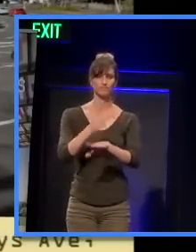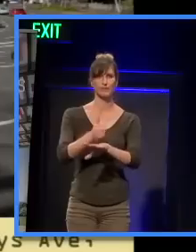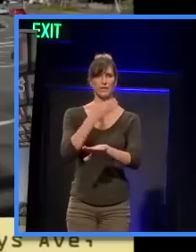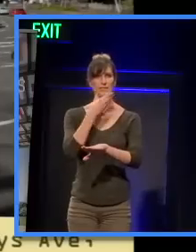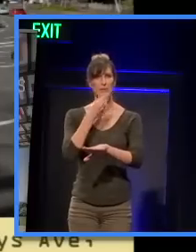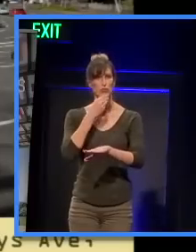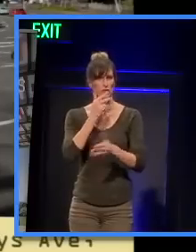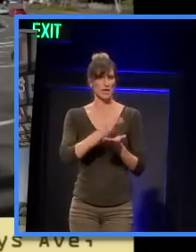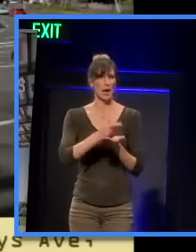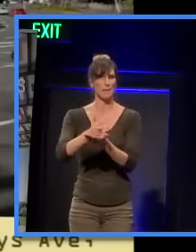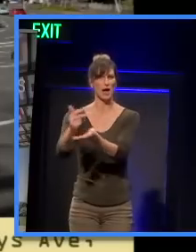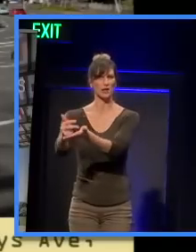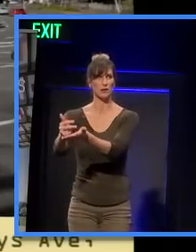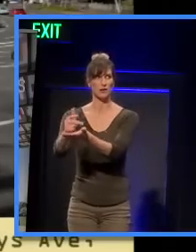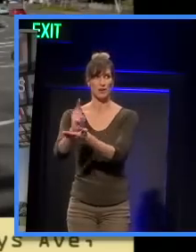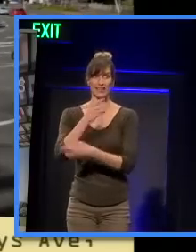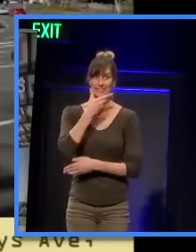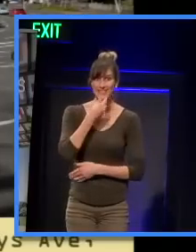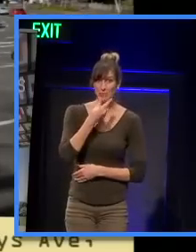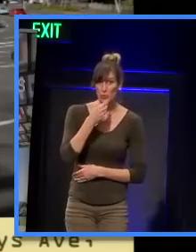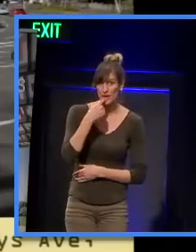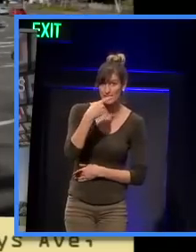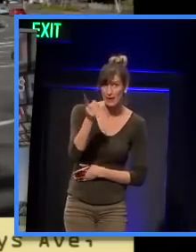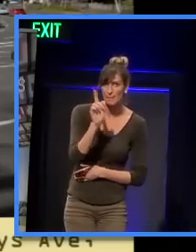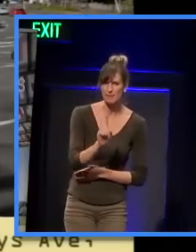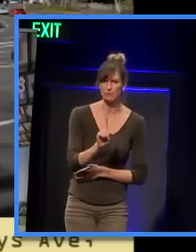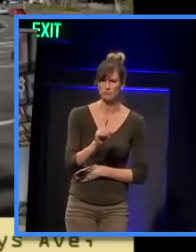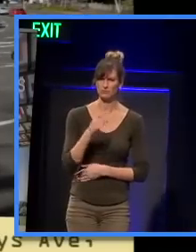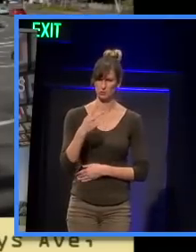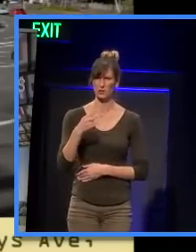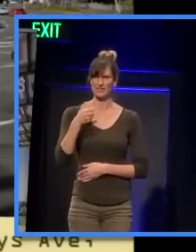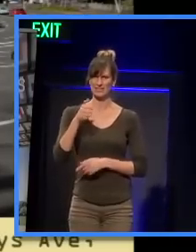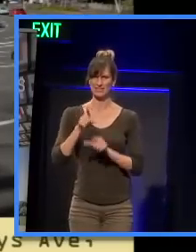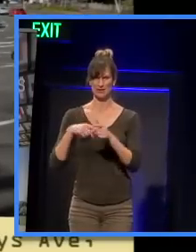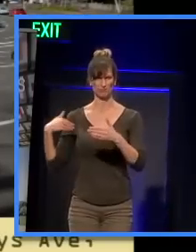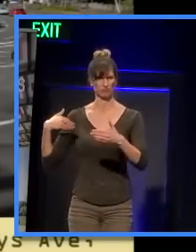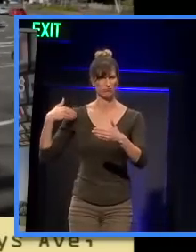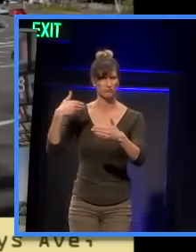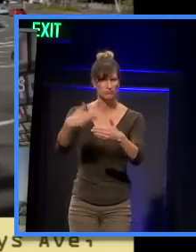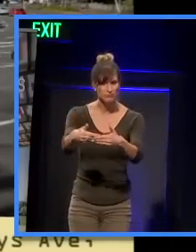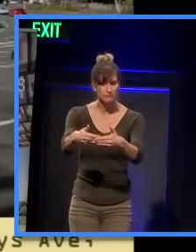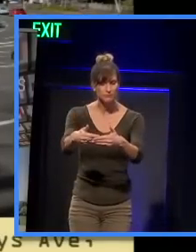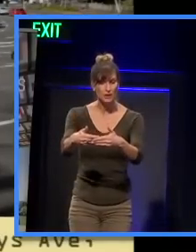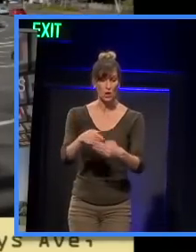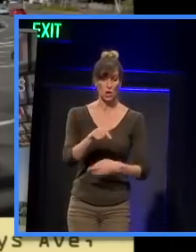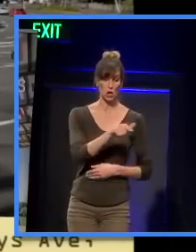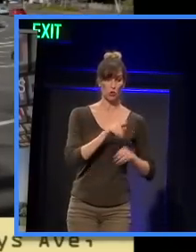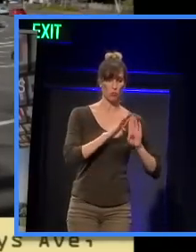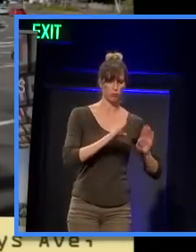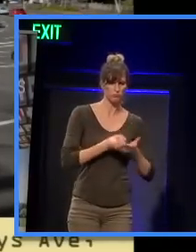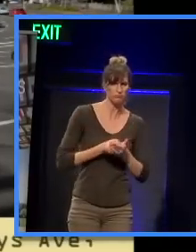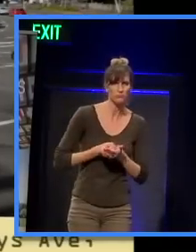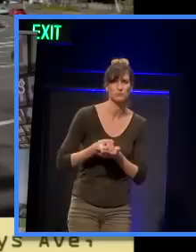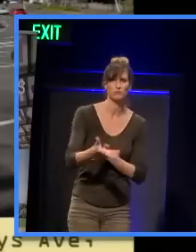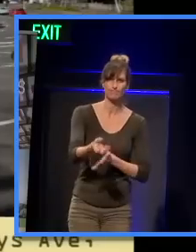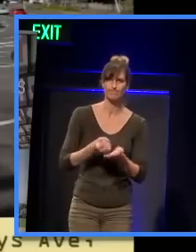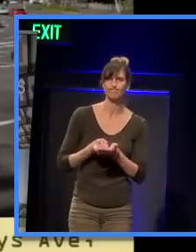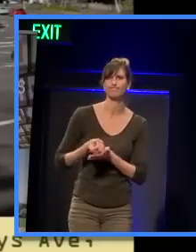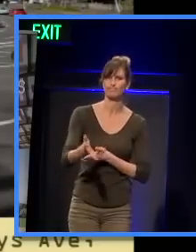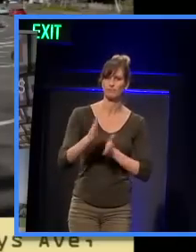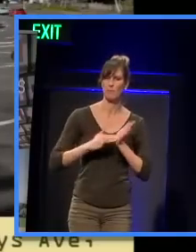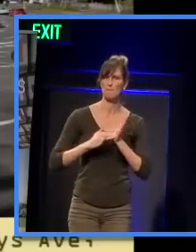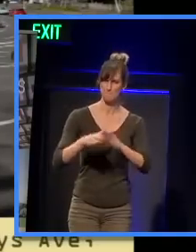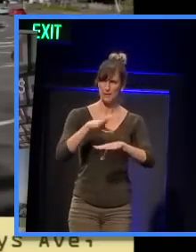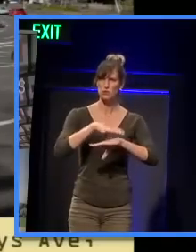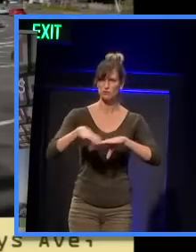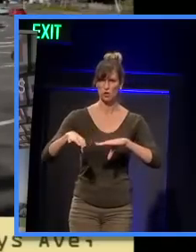last 26 years. But there's a lot of work that's been done by the local board. Millions of dollars have been spent, in fact, on improving